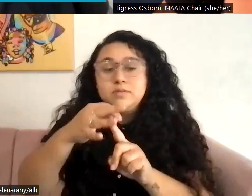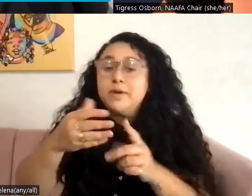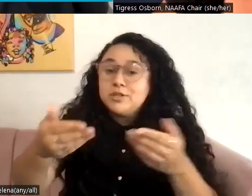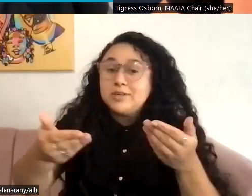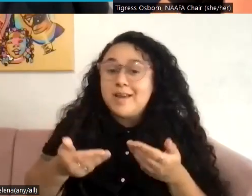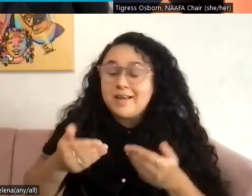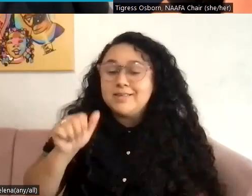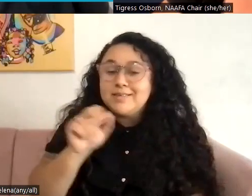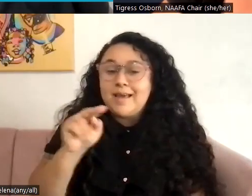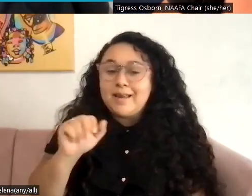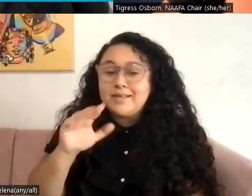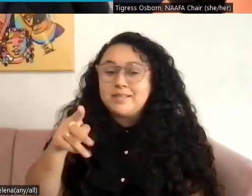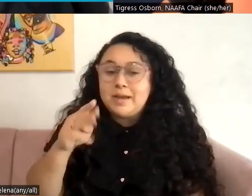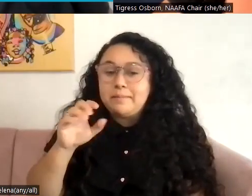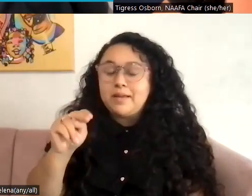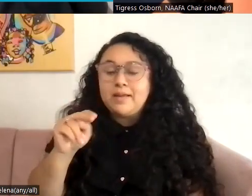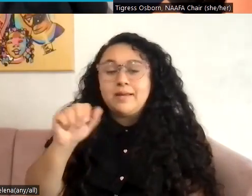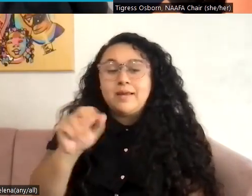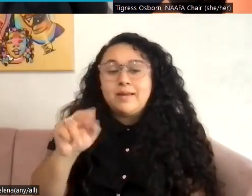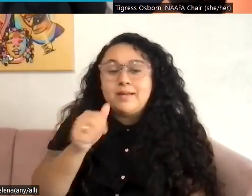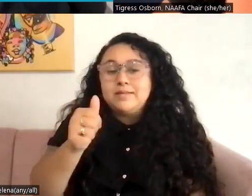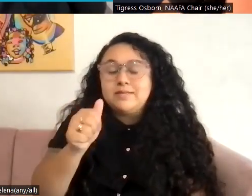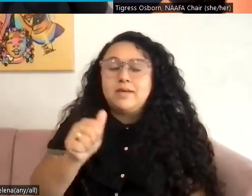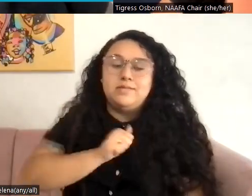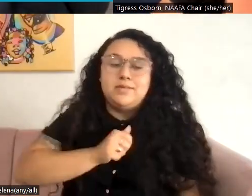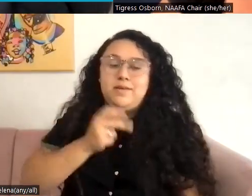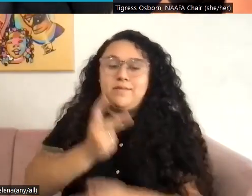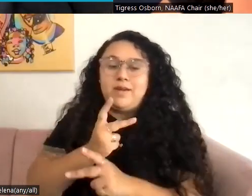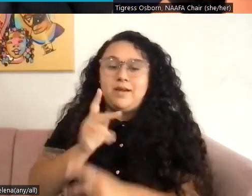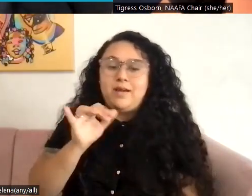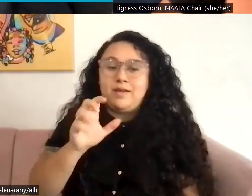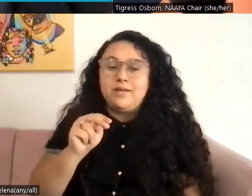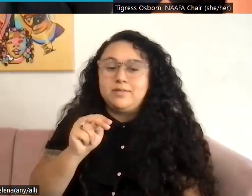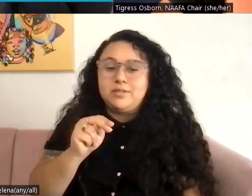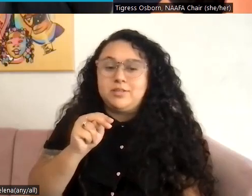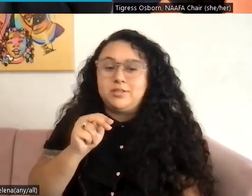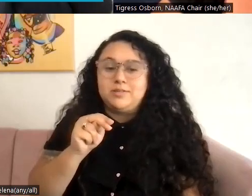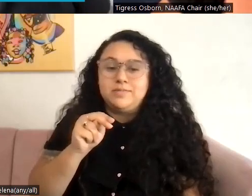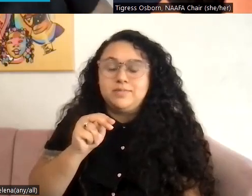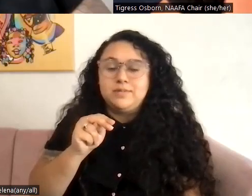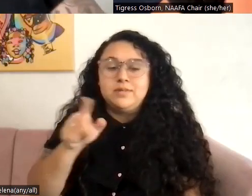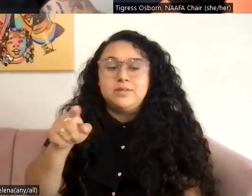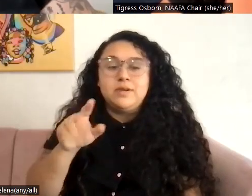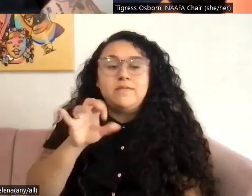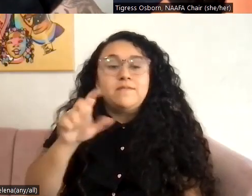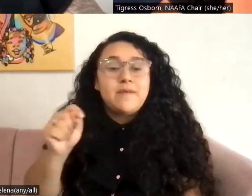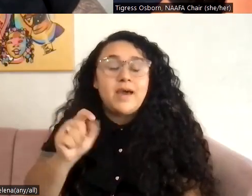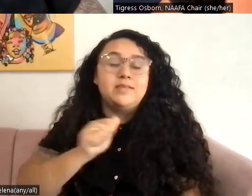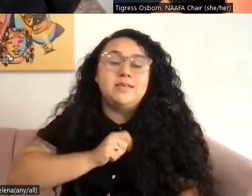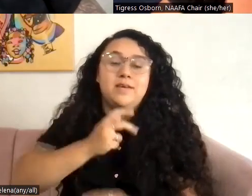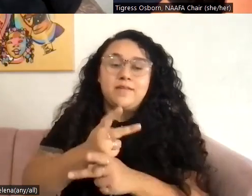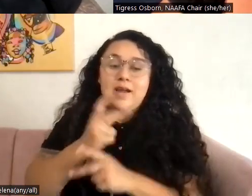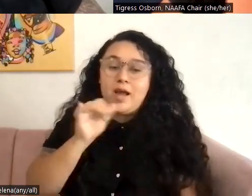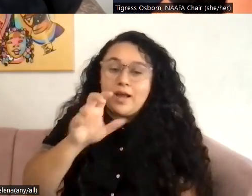Anna Chapman. Anna is a self-care icon, a fat self-care icon, a joyful movement instructor,